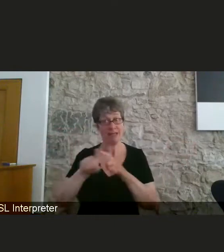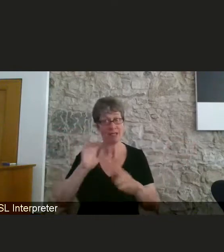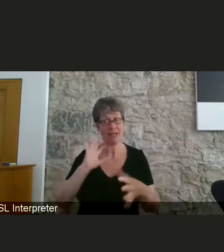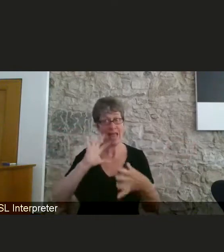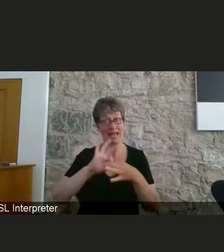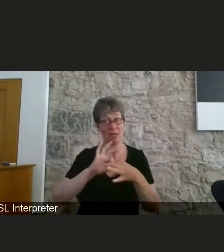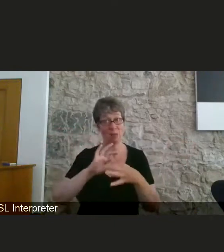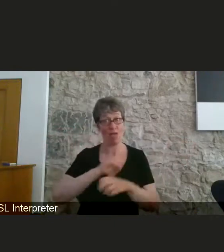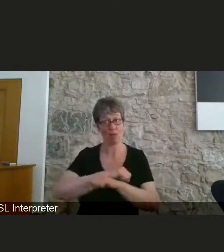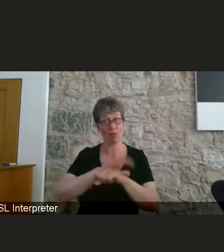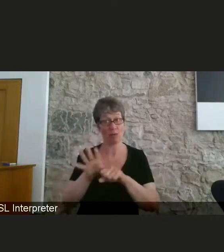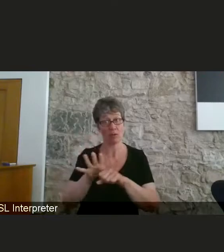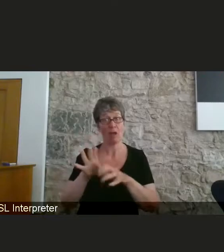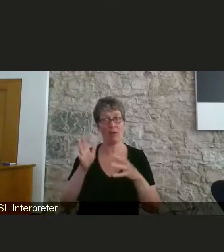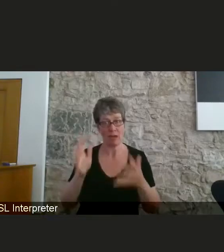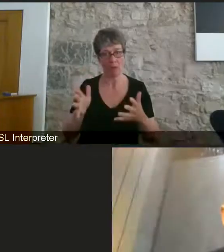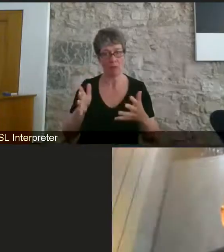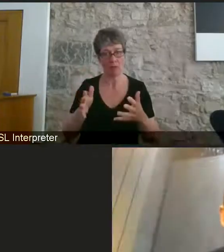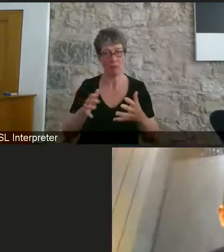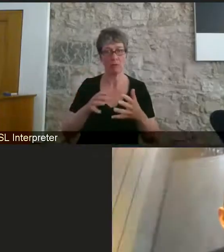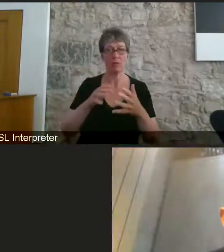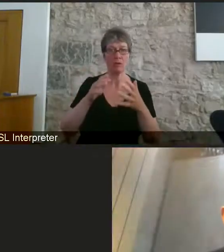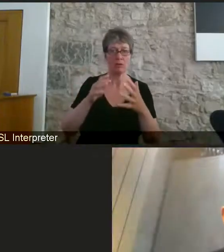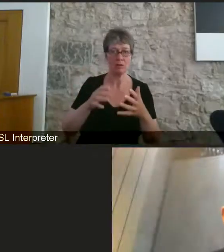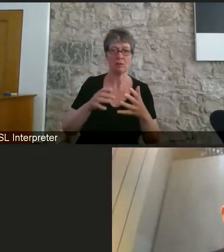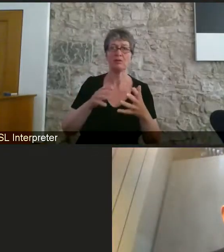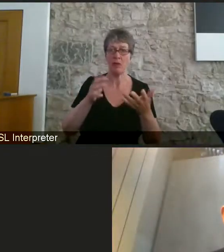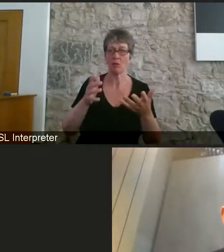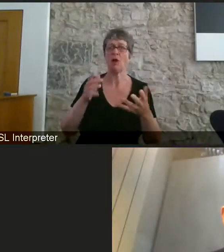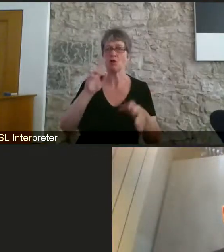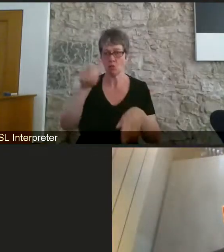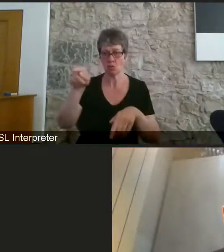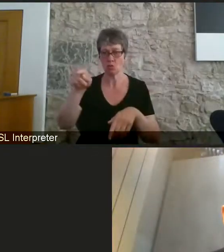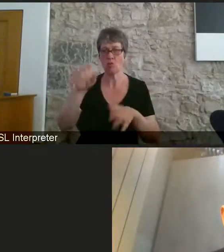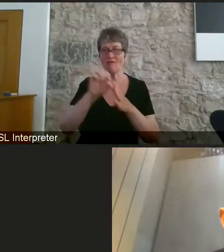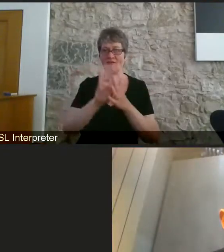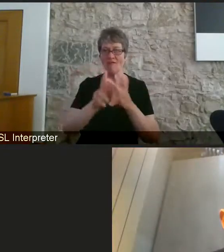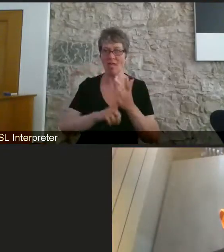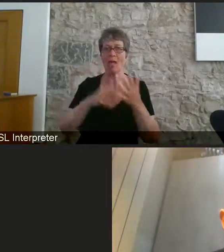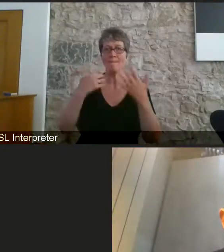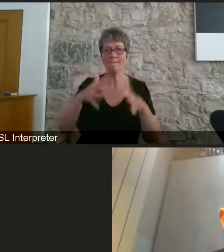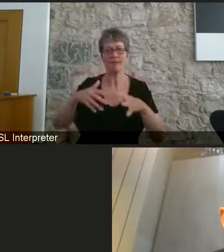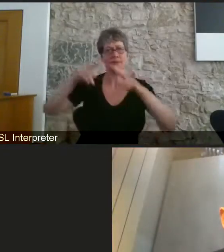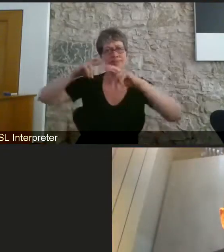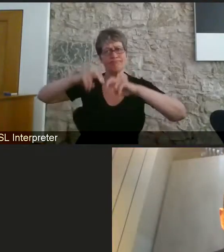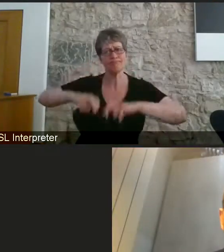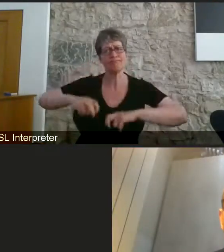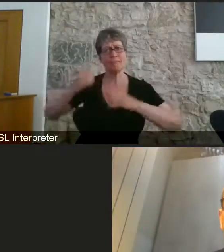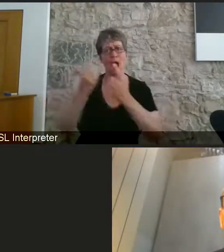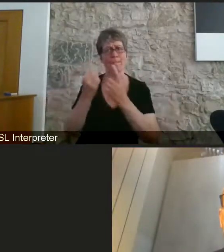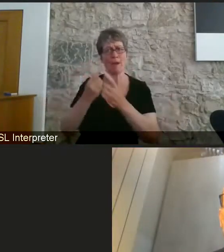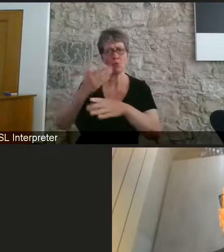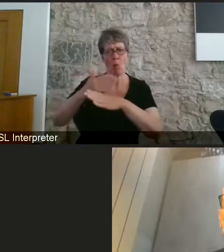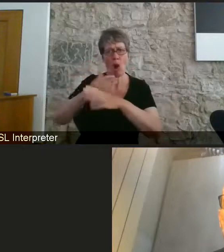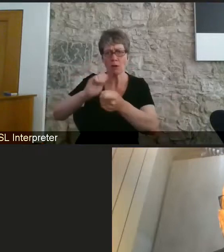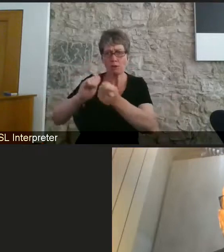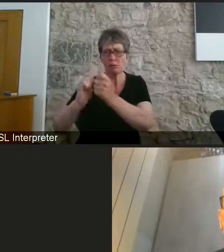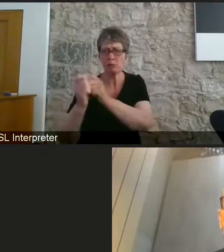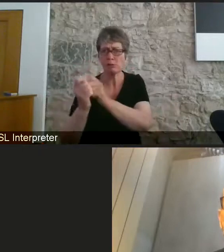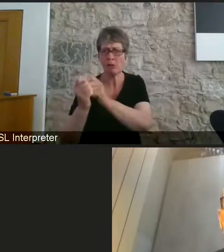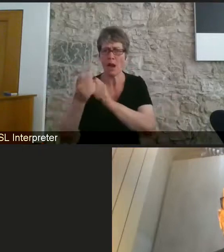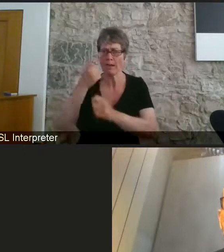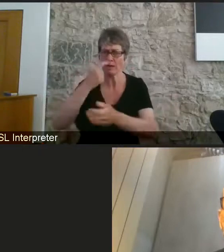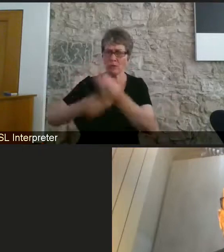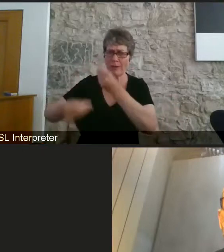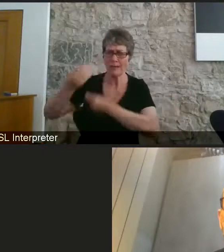Phil, you have done research on how the pandemic changed the experience of work for people. What changed and how is the world of work different now from